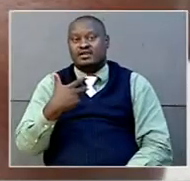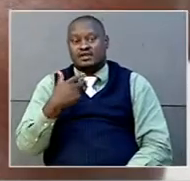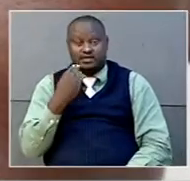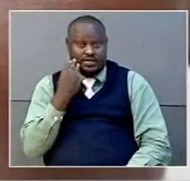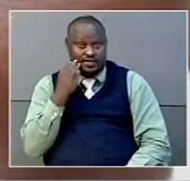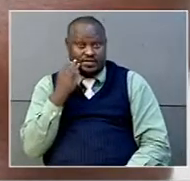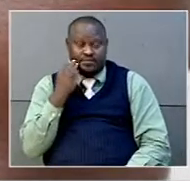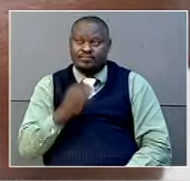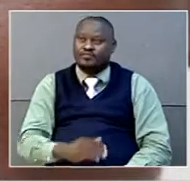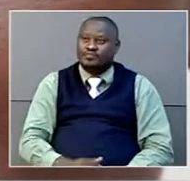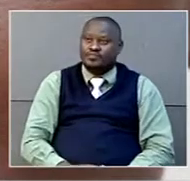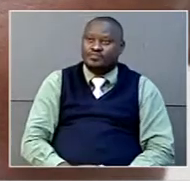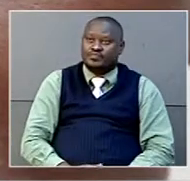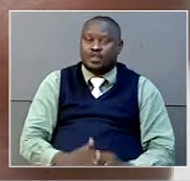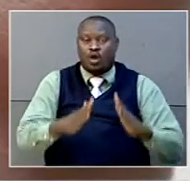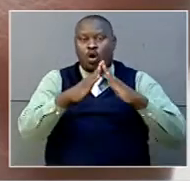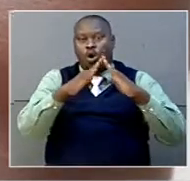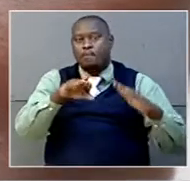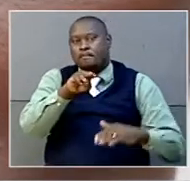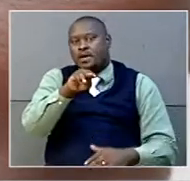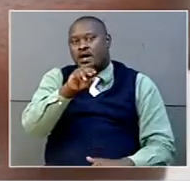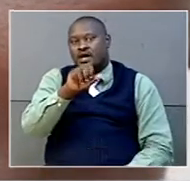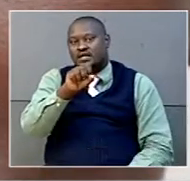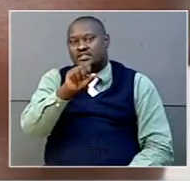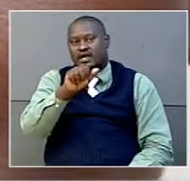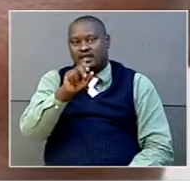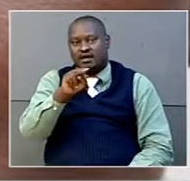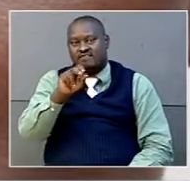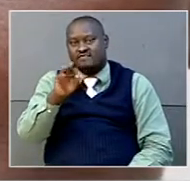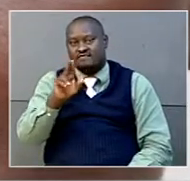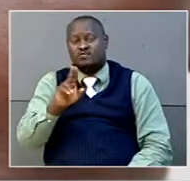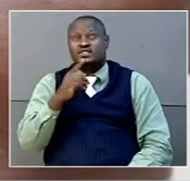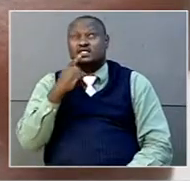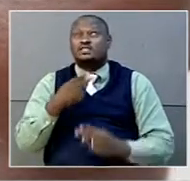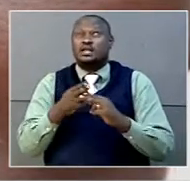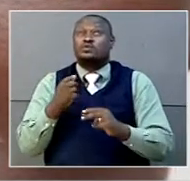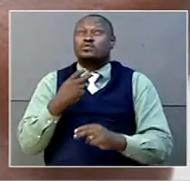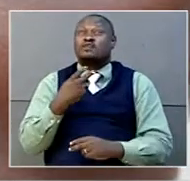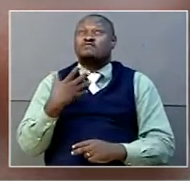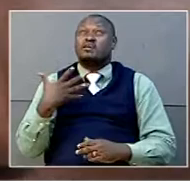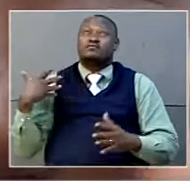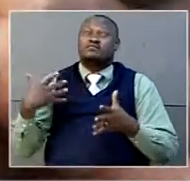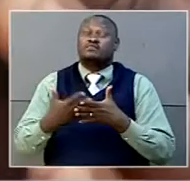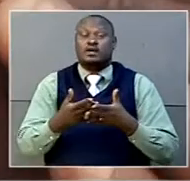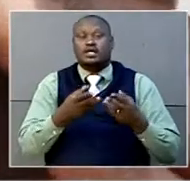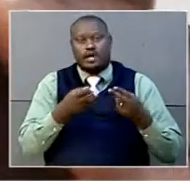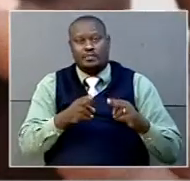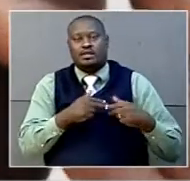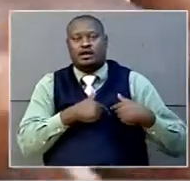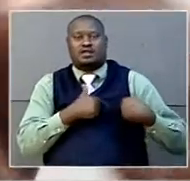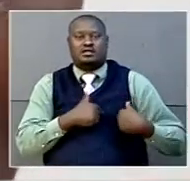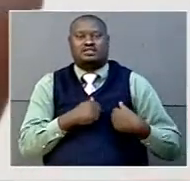The Masana 4 resident and a mother of four at Waire says since 2005, when she was diagnosed with a heart surgery,